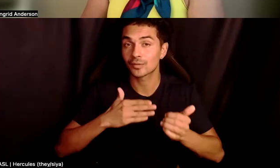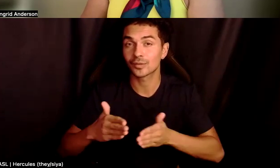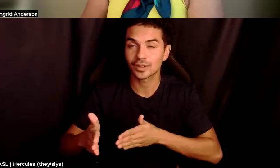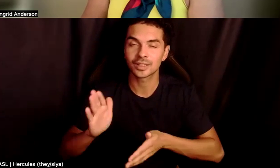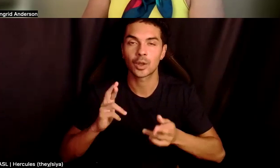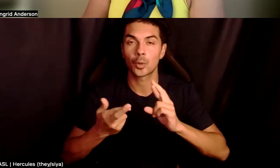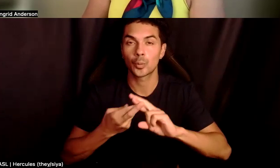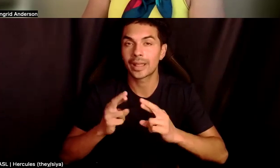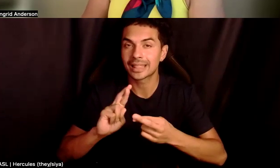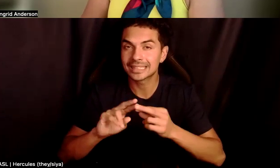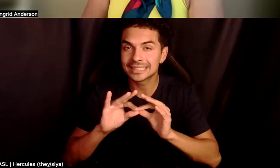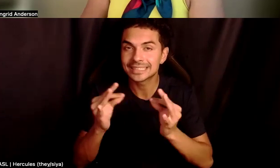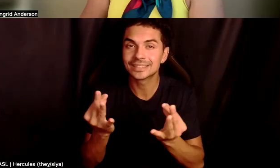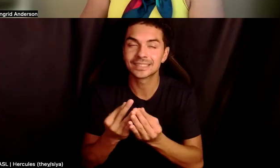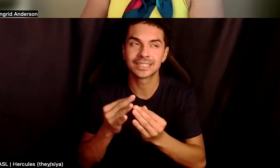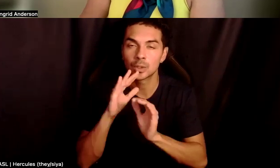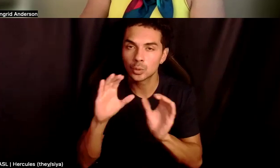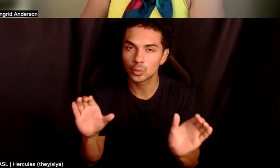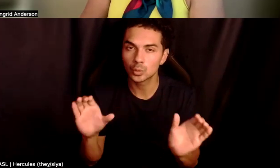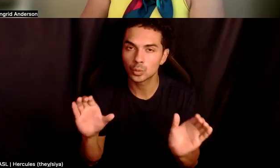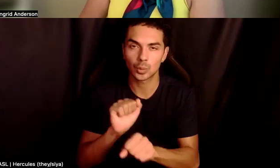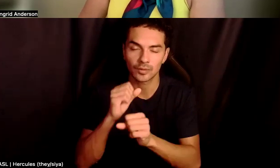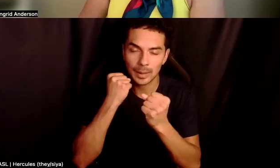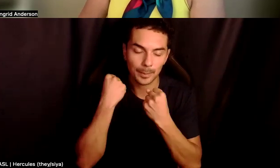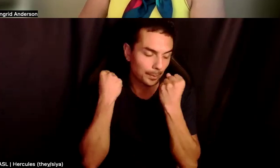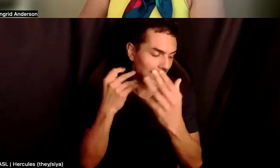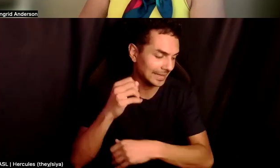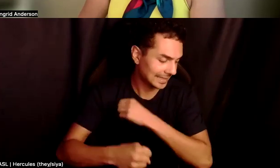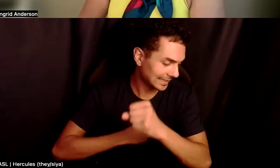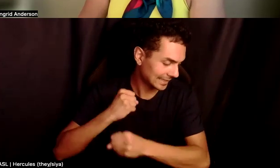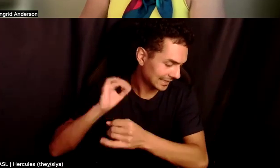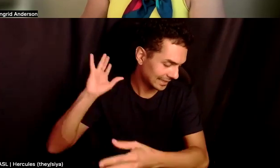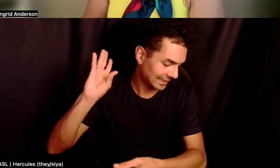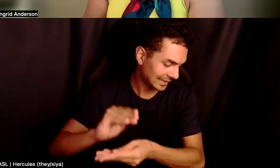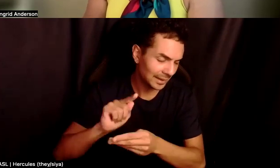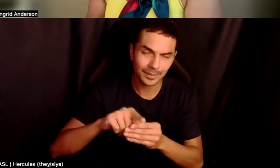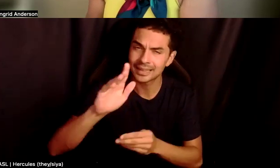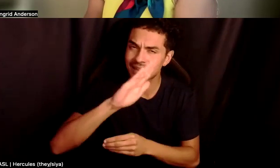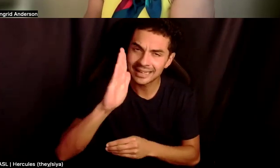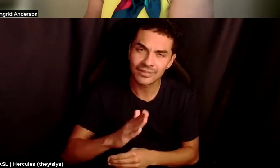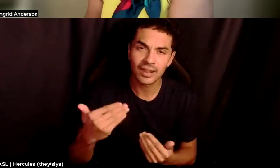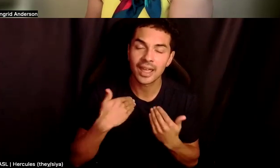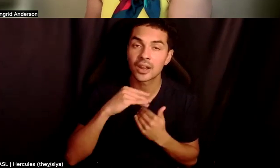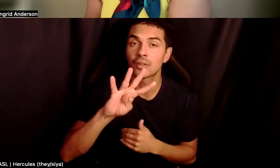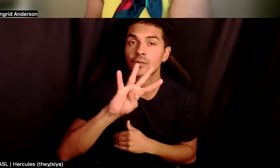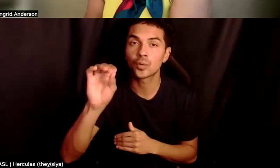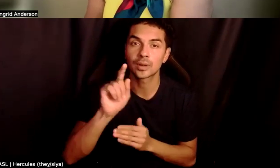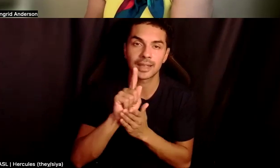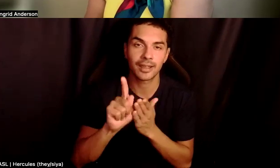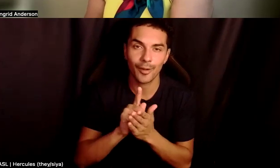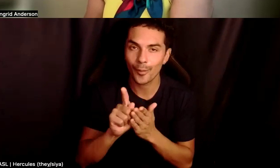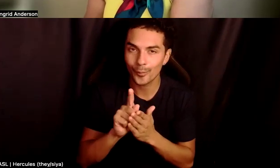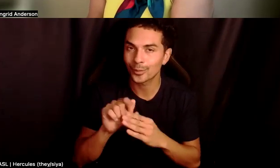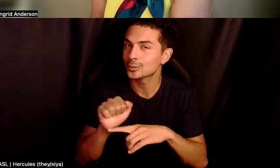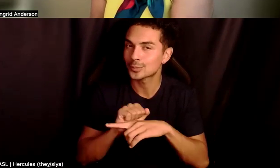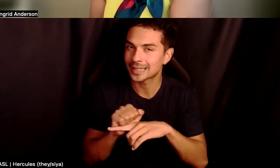relatives, the folks who've been doing this work for many, many years, but maybe never have had a 40 hour, you know, advocates credentialing